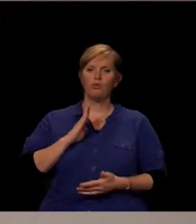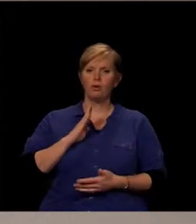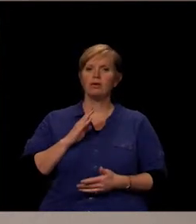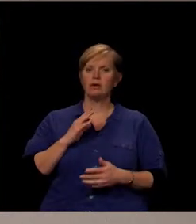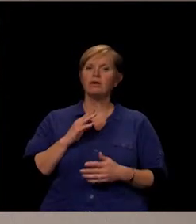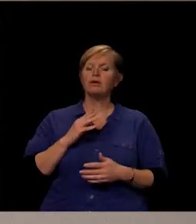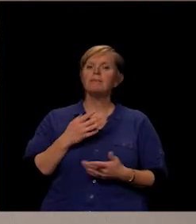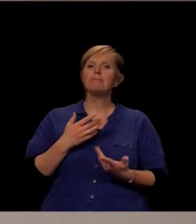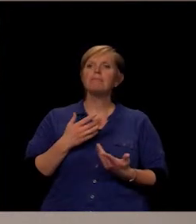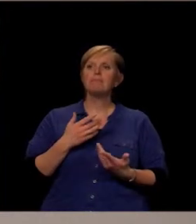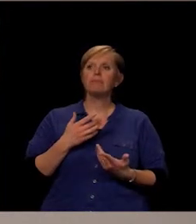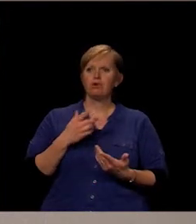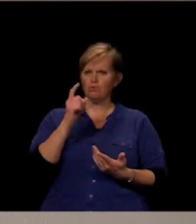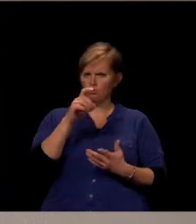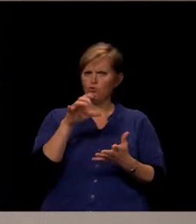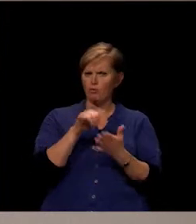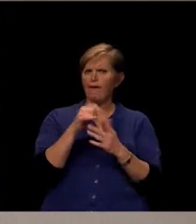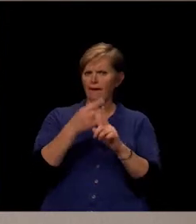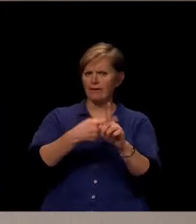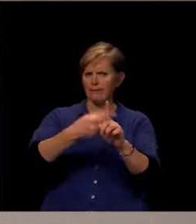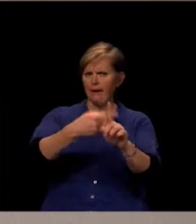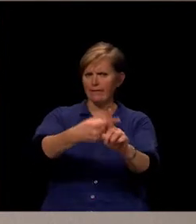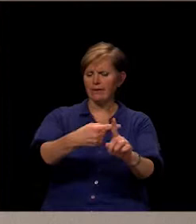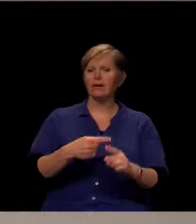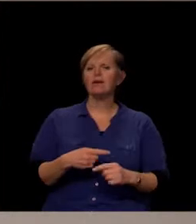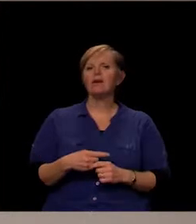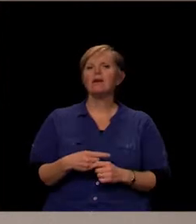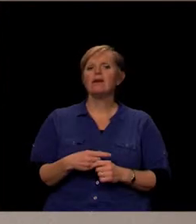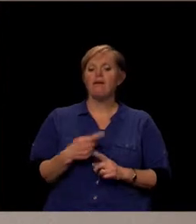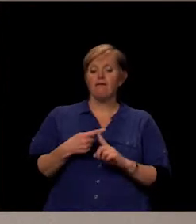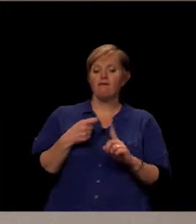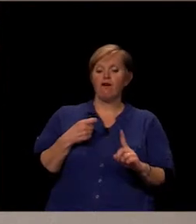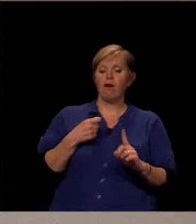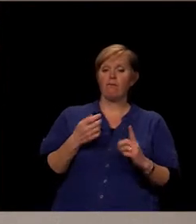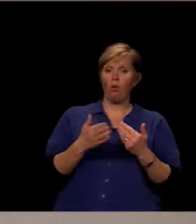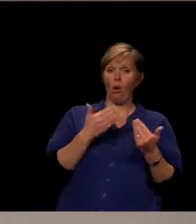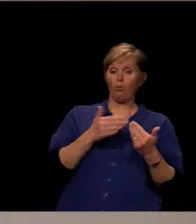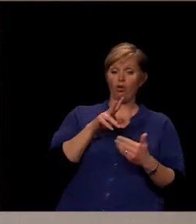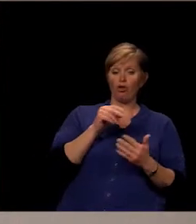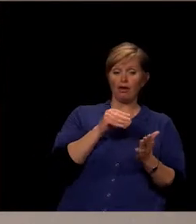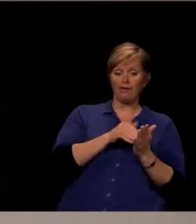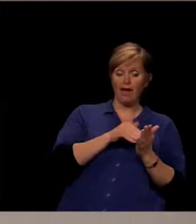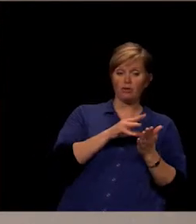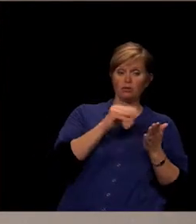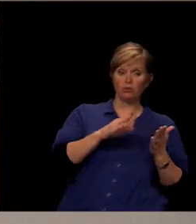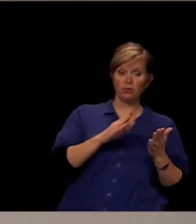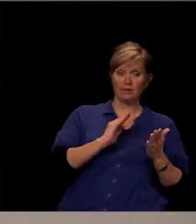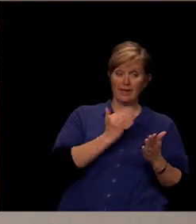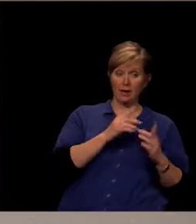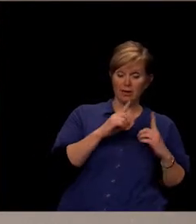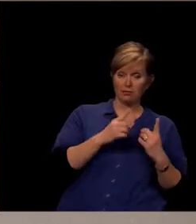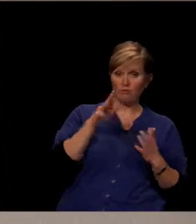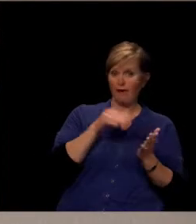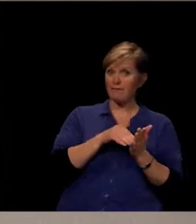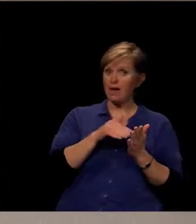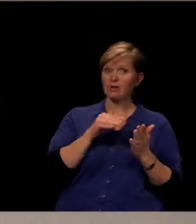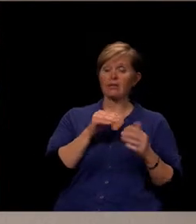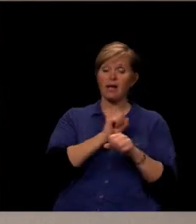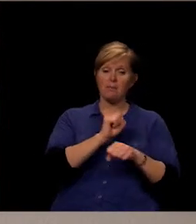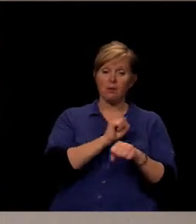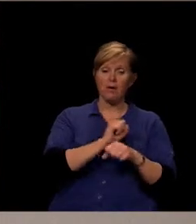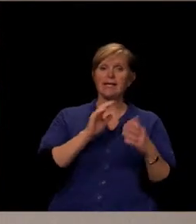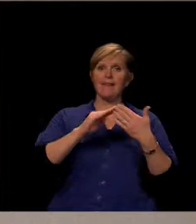month. On behalf of the almost 30,000 students in our district, almost 5,000 employees, and a community of 130